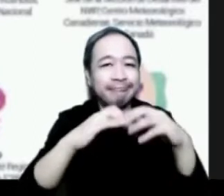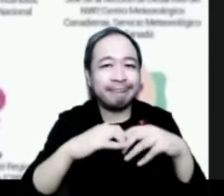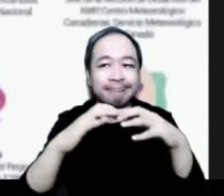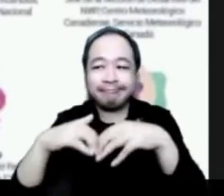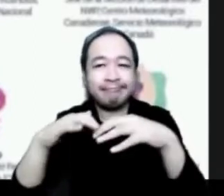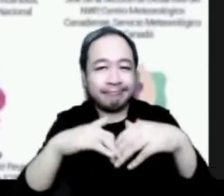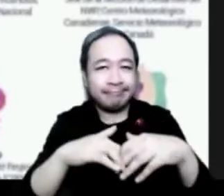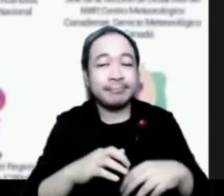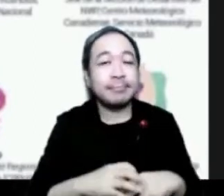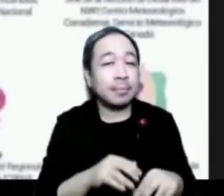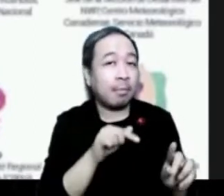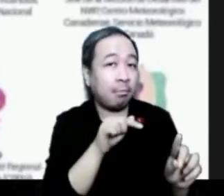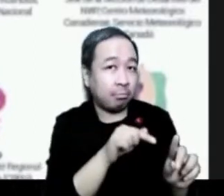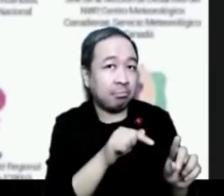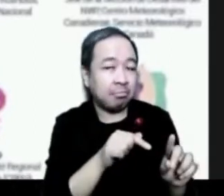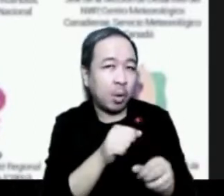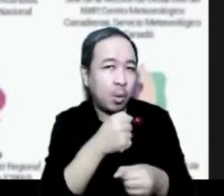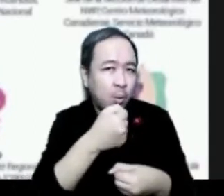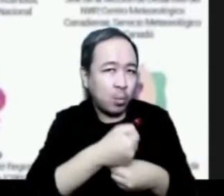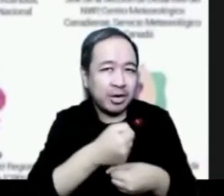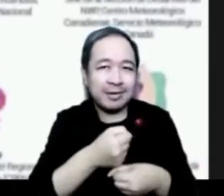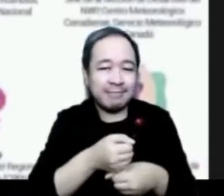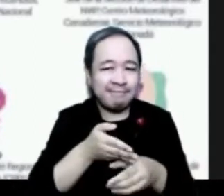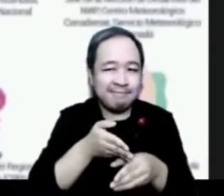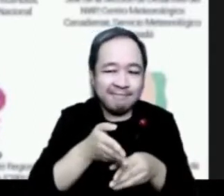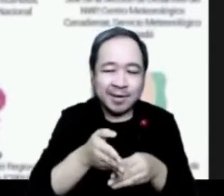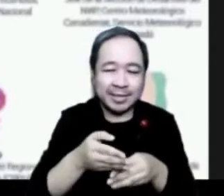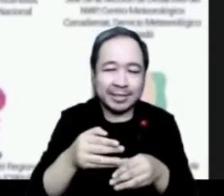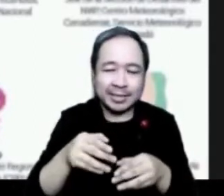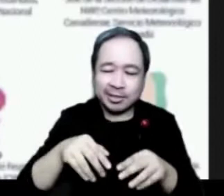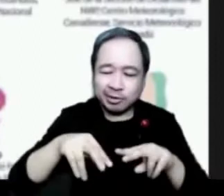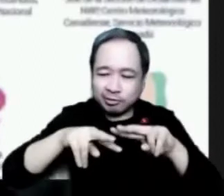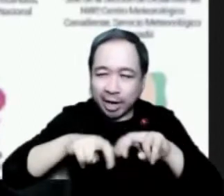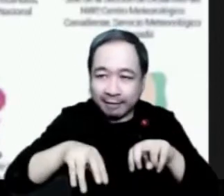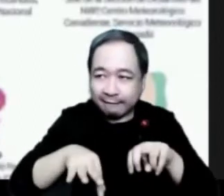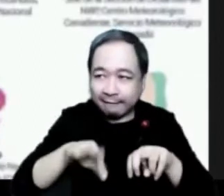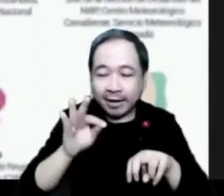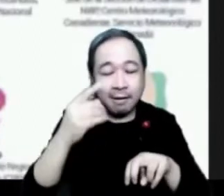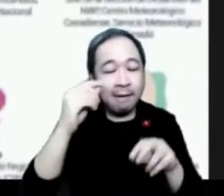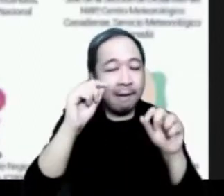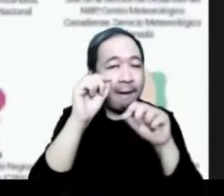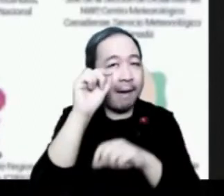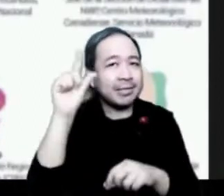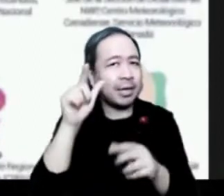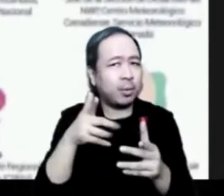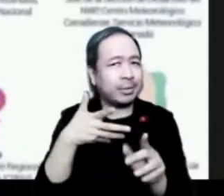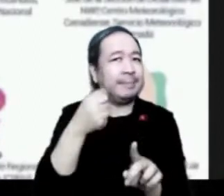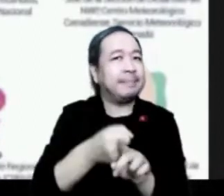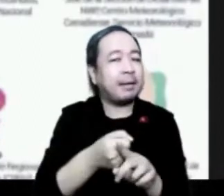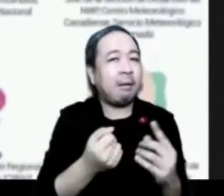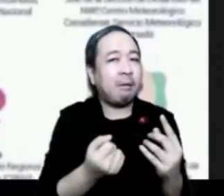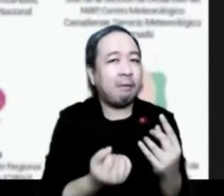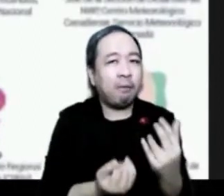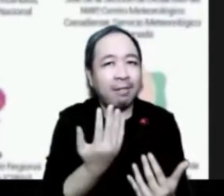territorial agencies to better understand their needs and develop products and services that reduce the impact of wildfires and other weather